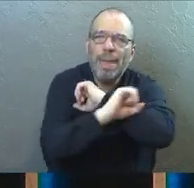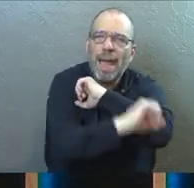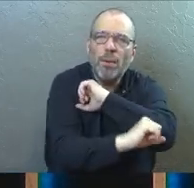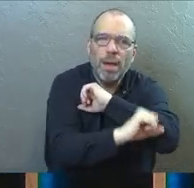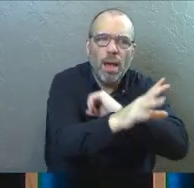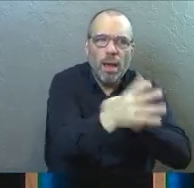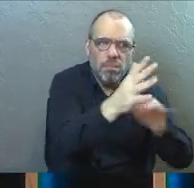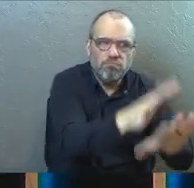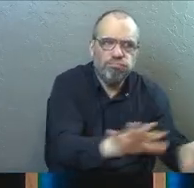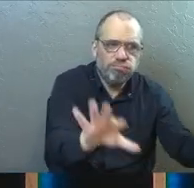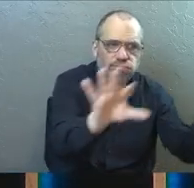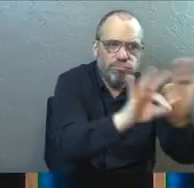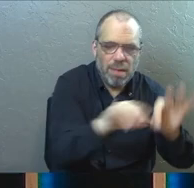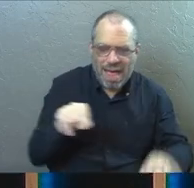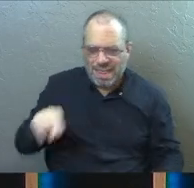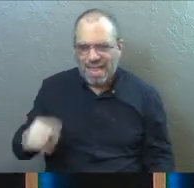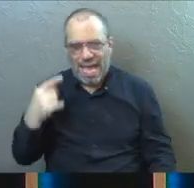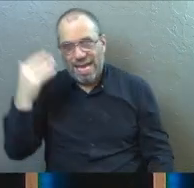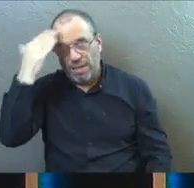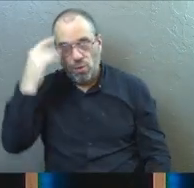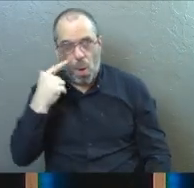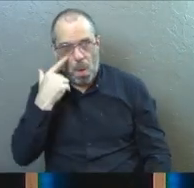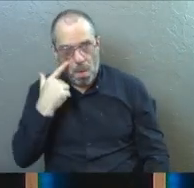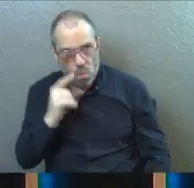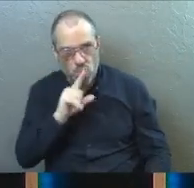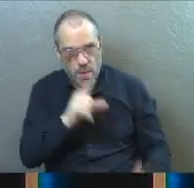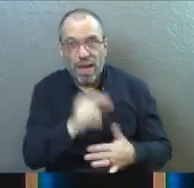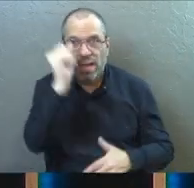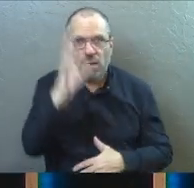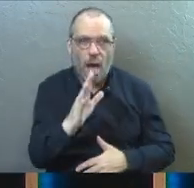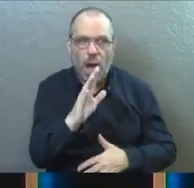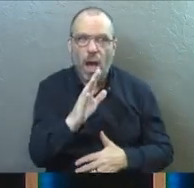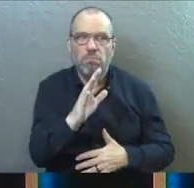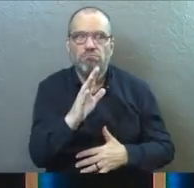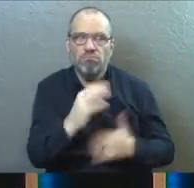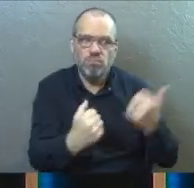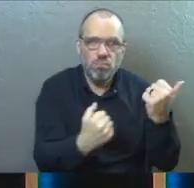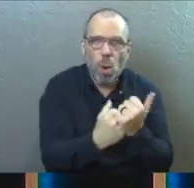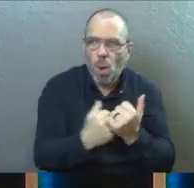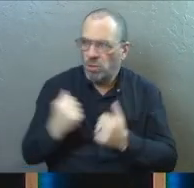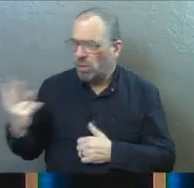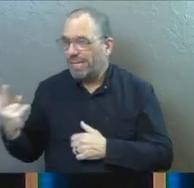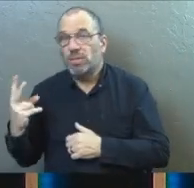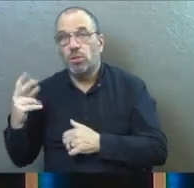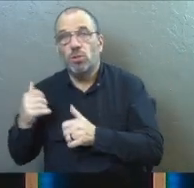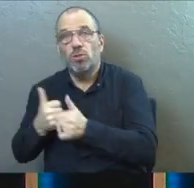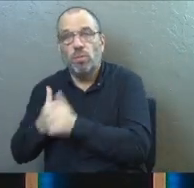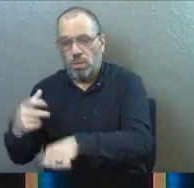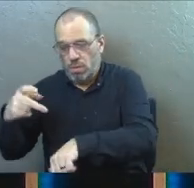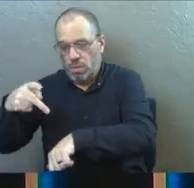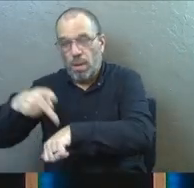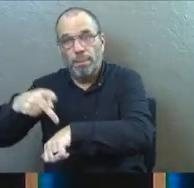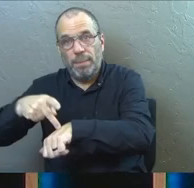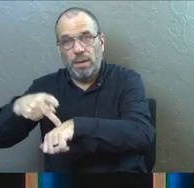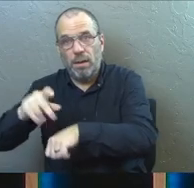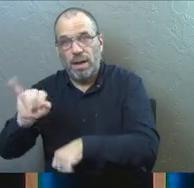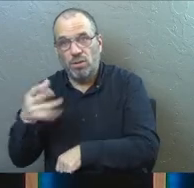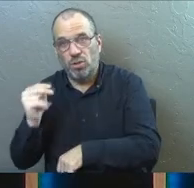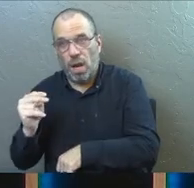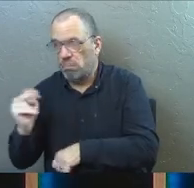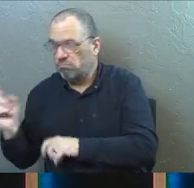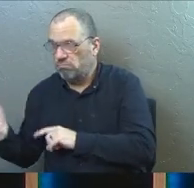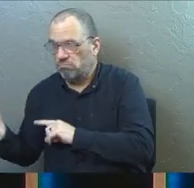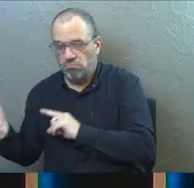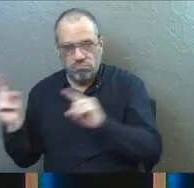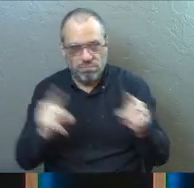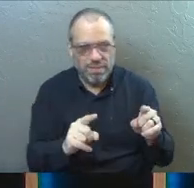big deal and they needed to know it was real and God was behind it. So they sent these apostles to validate it. Um,